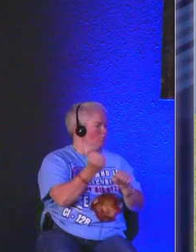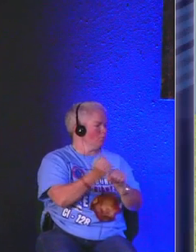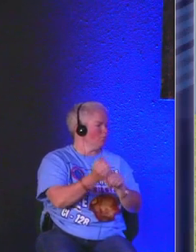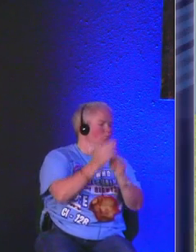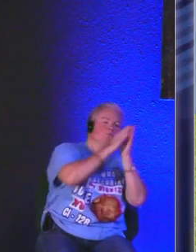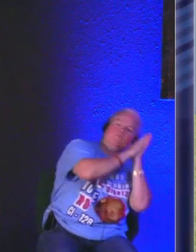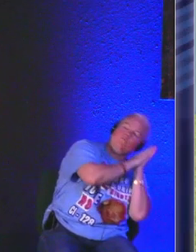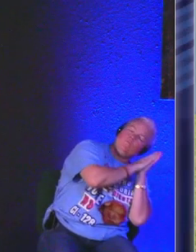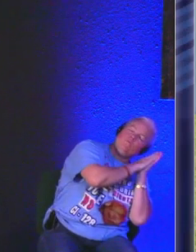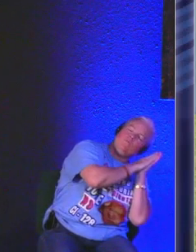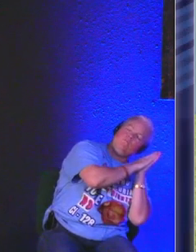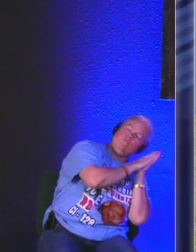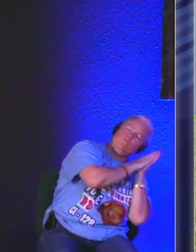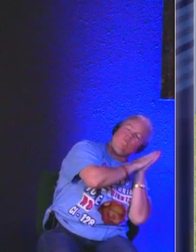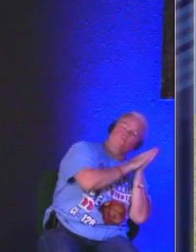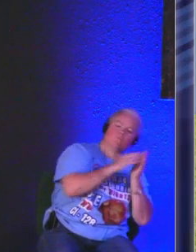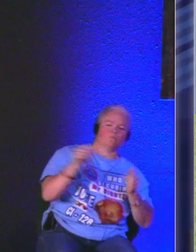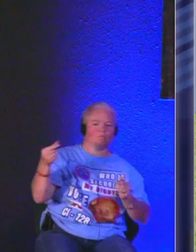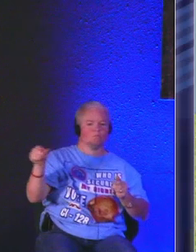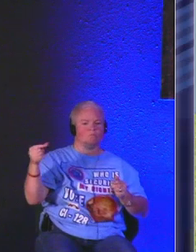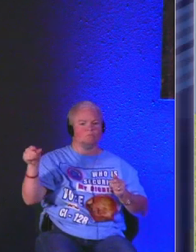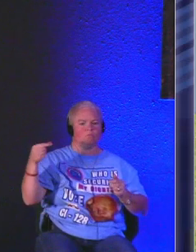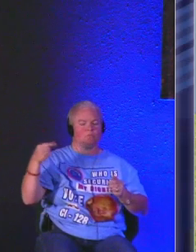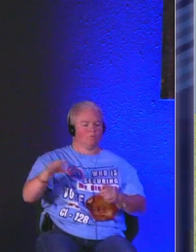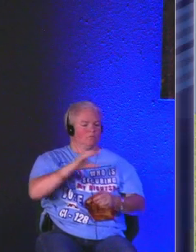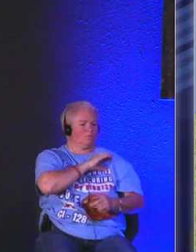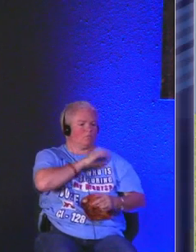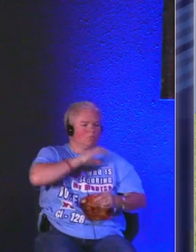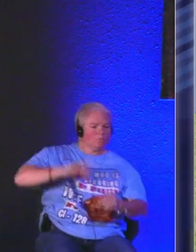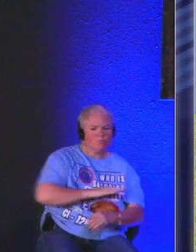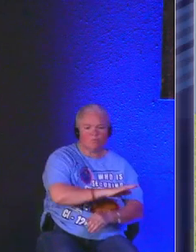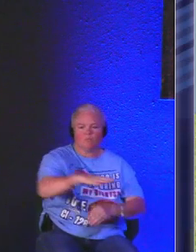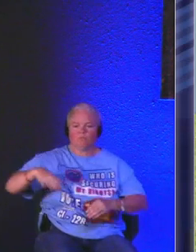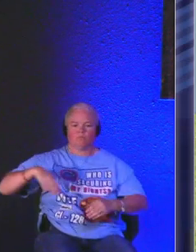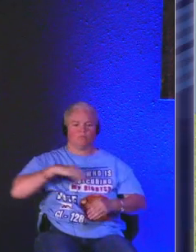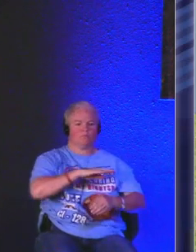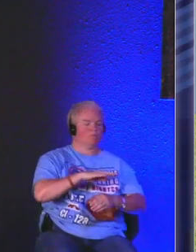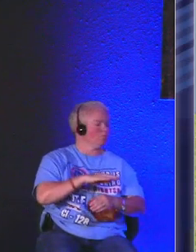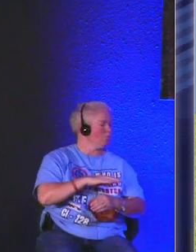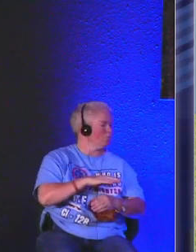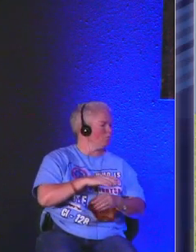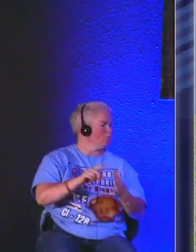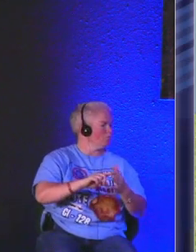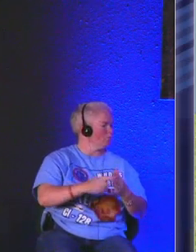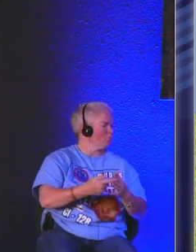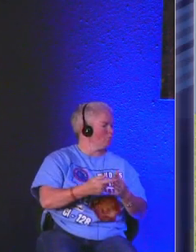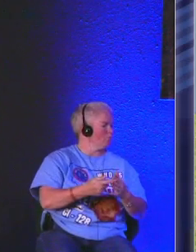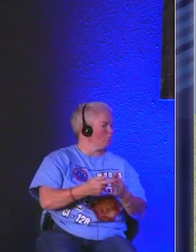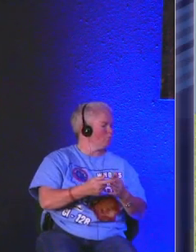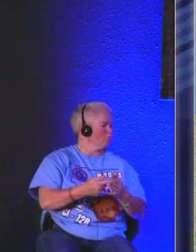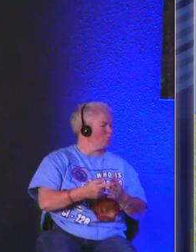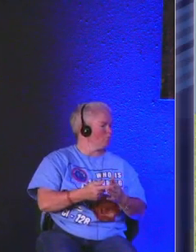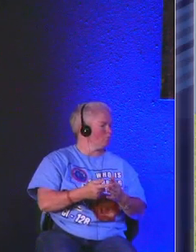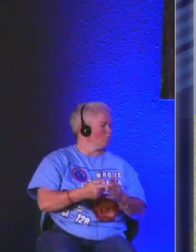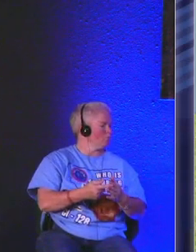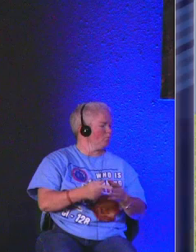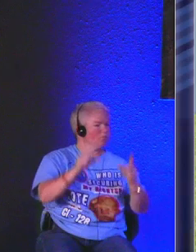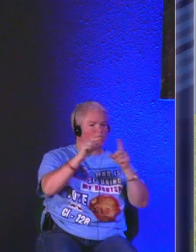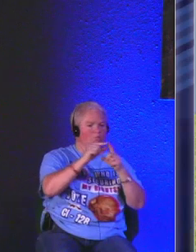makes me lie down in green pastures we start out with a